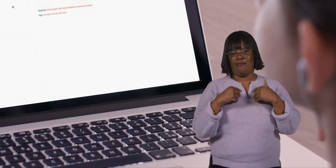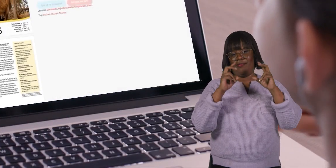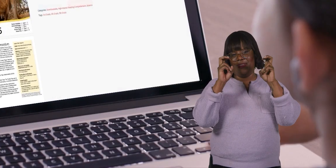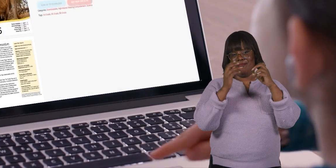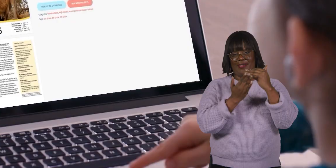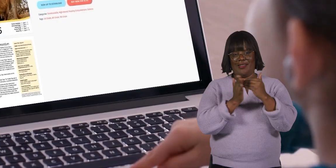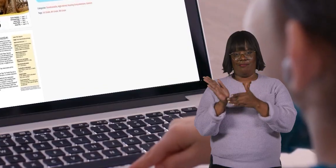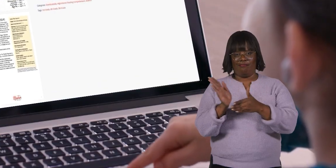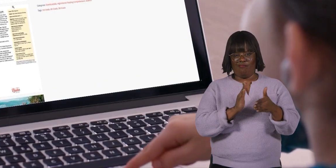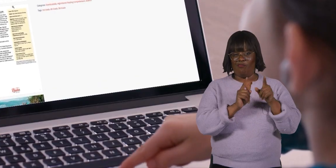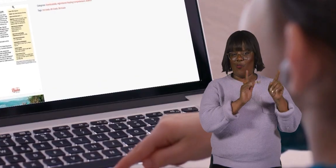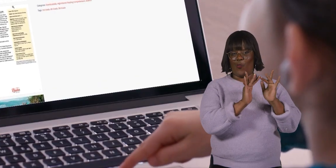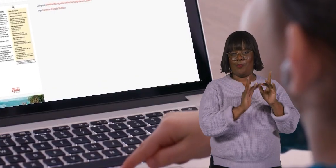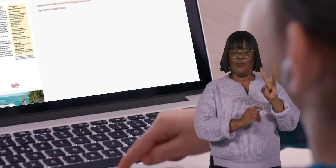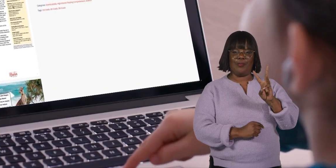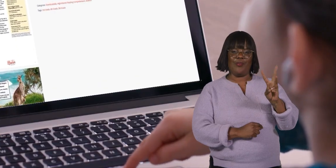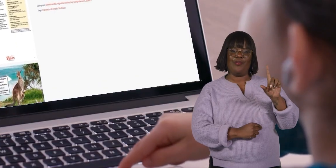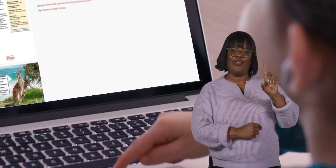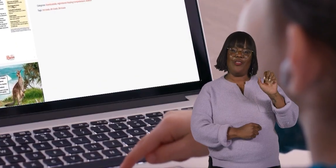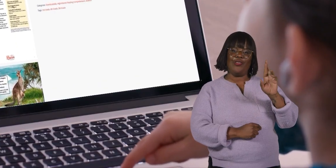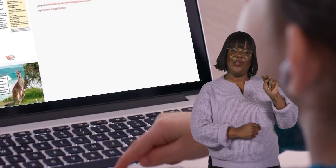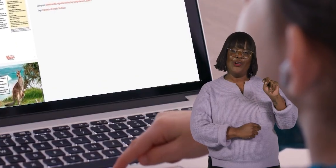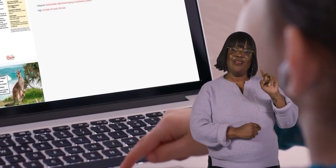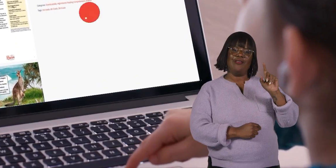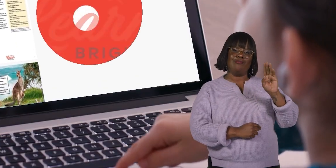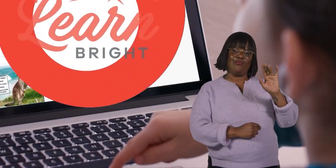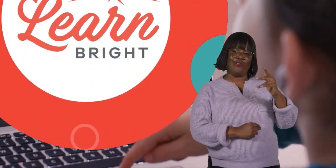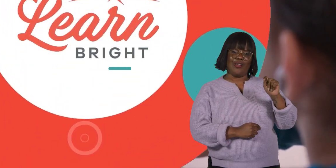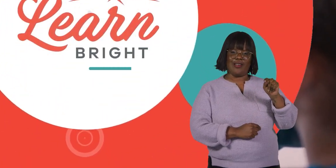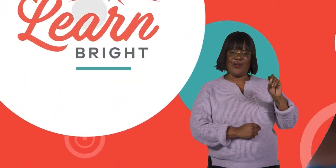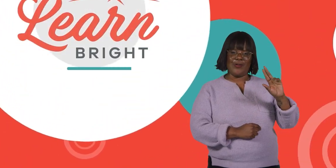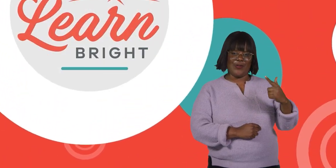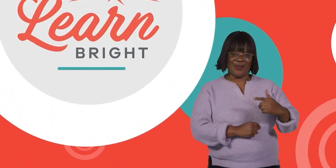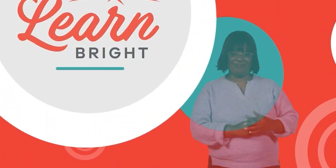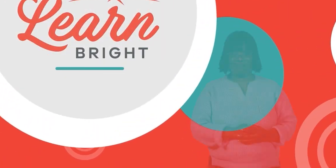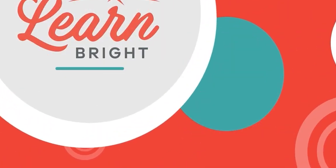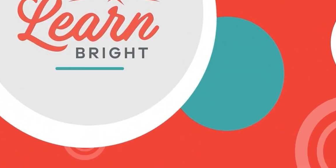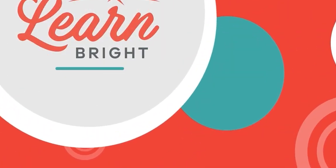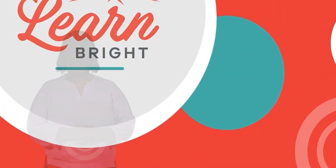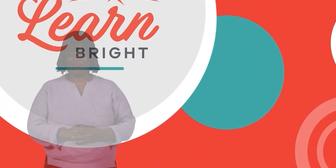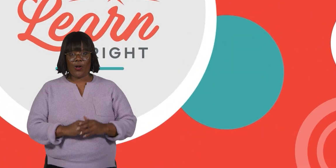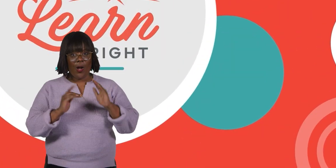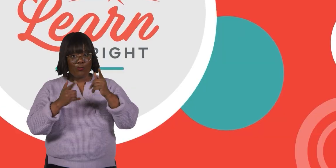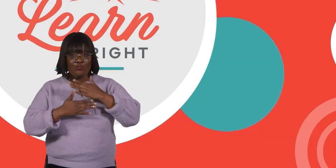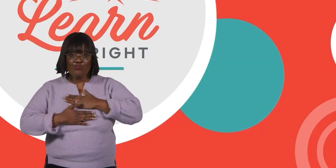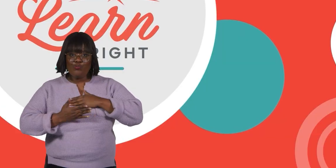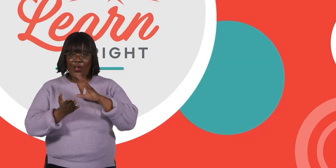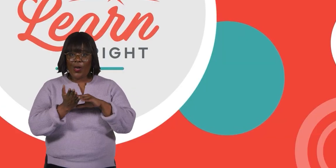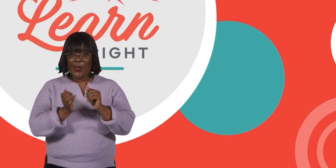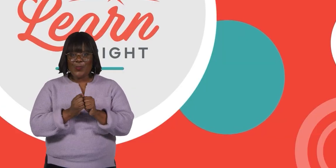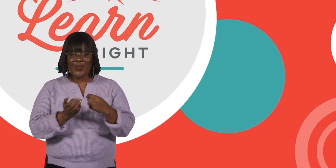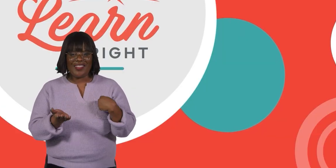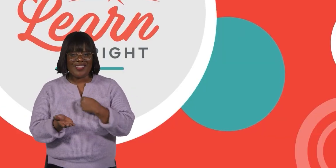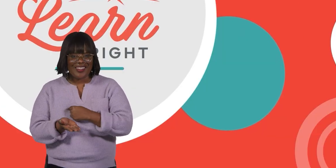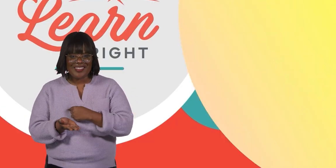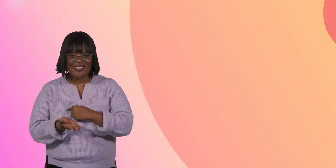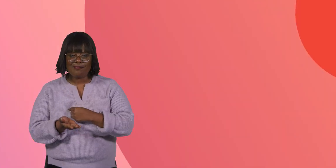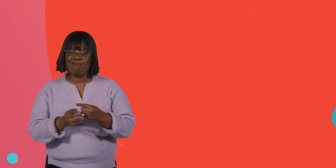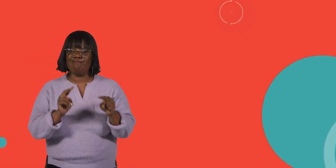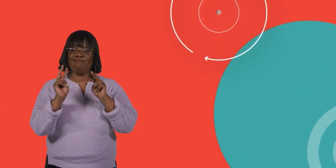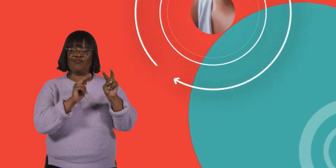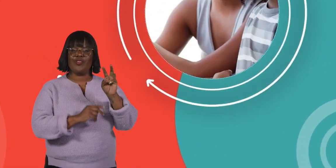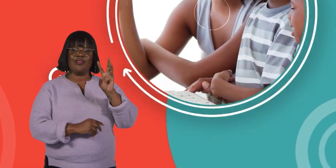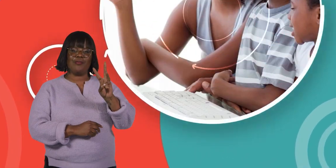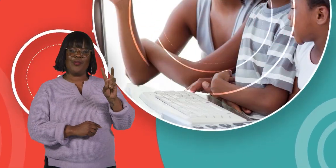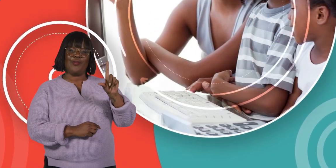lesson plans on our website, LearnBrite.org. Hope you had fun learning with us. Visit us